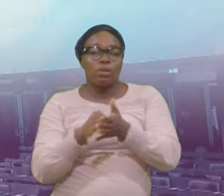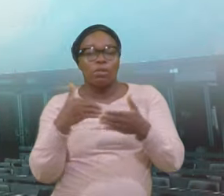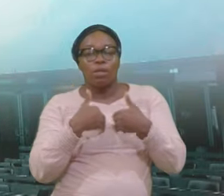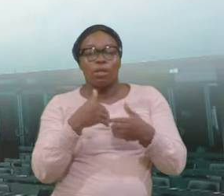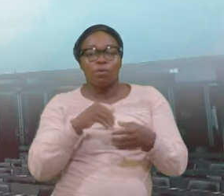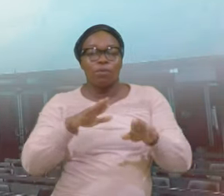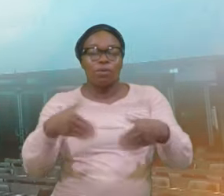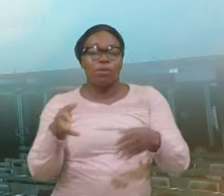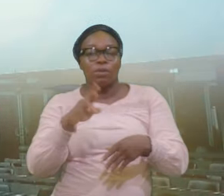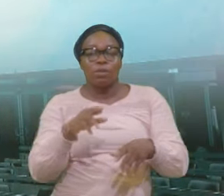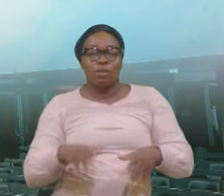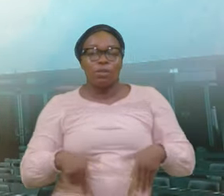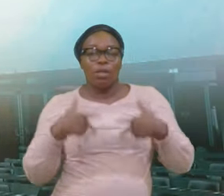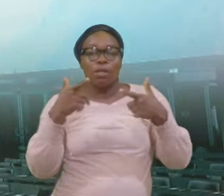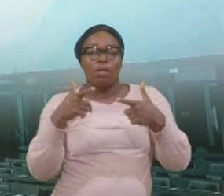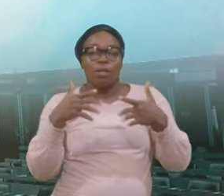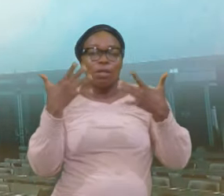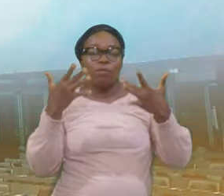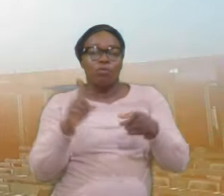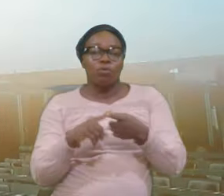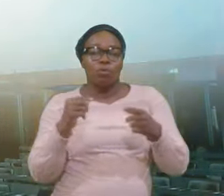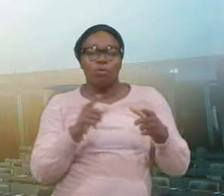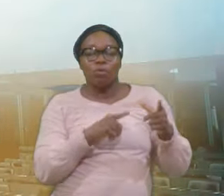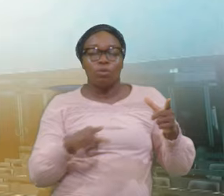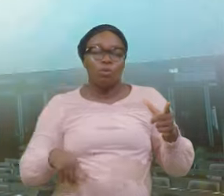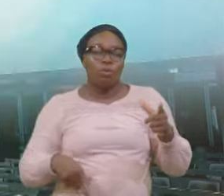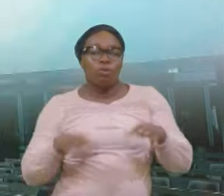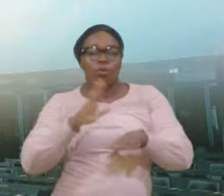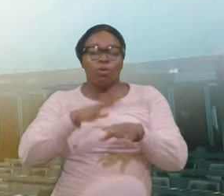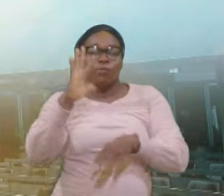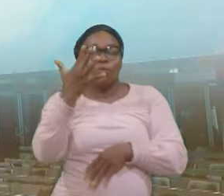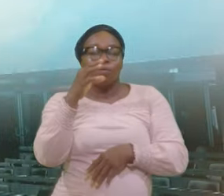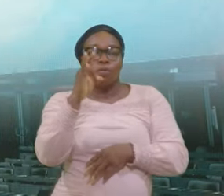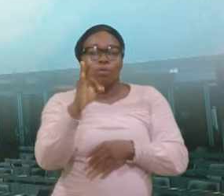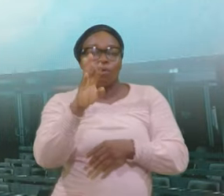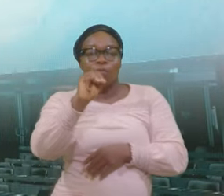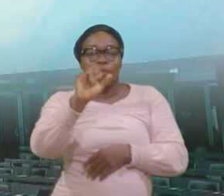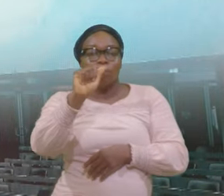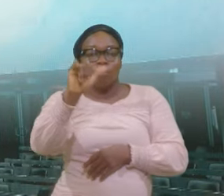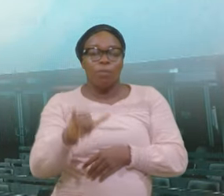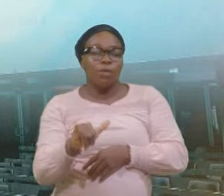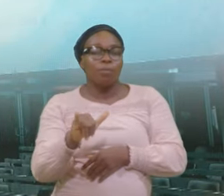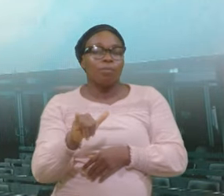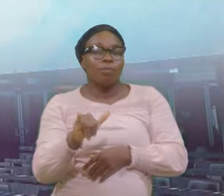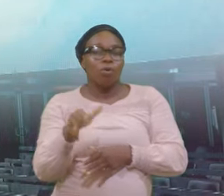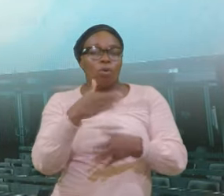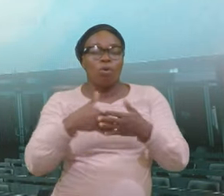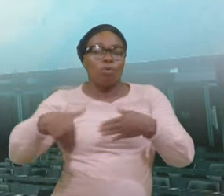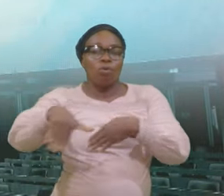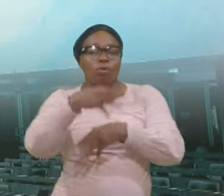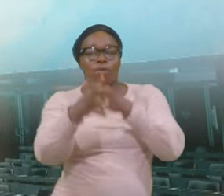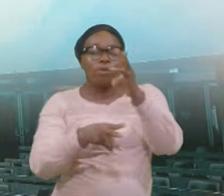Throughout This Crusade On The 5th Of May Globally All Over The World And So Wherever You